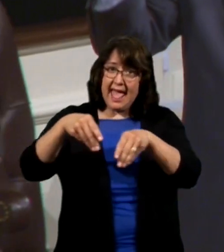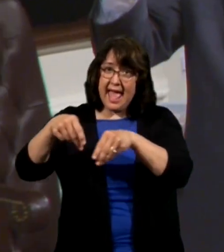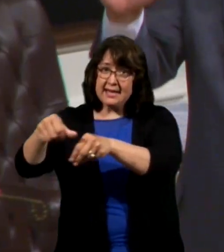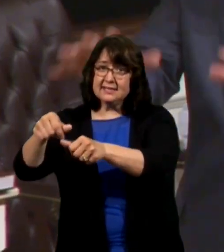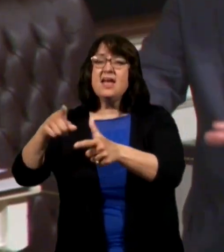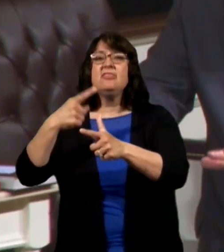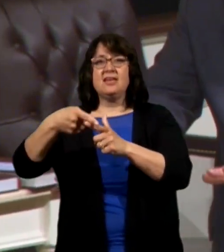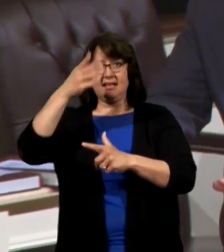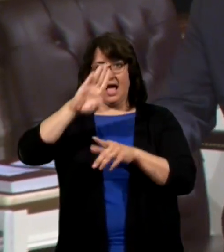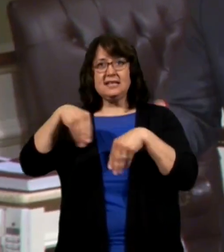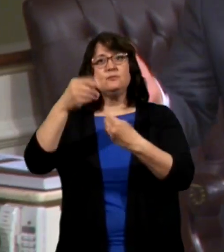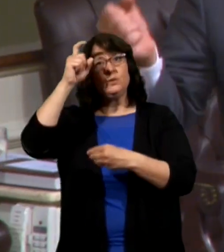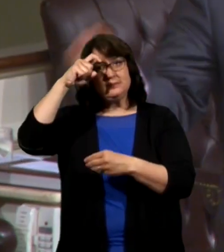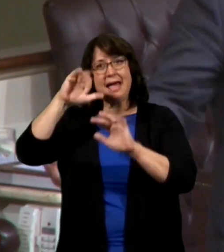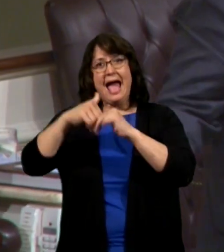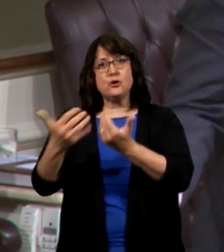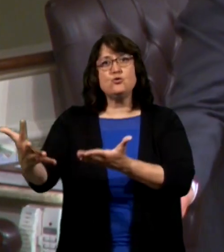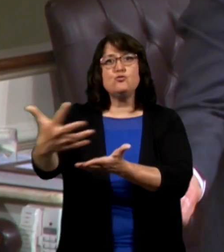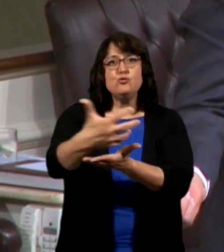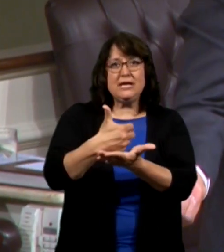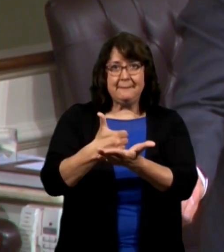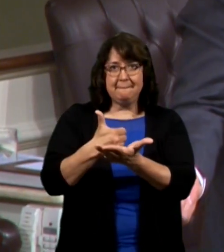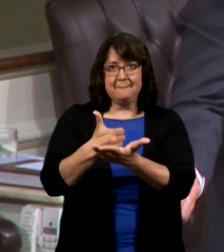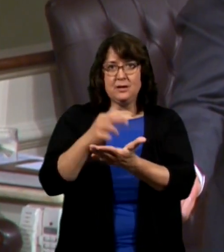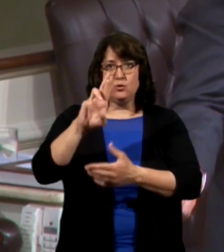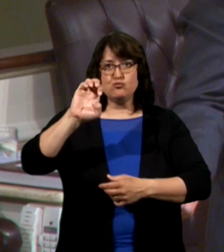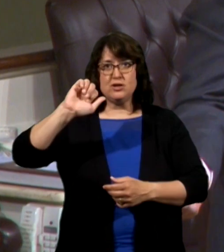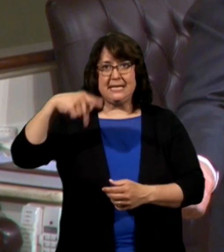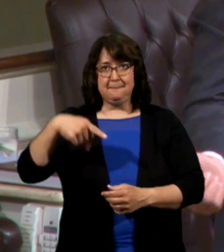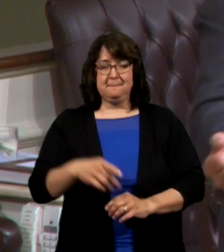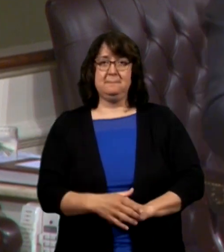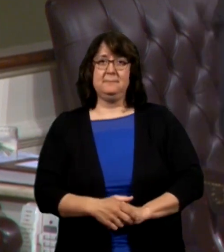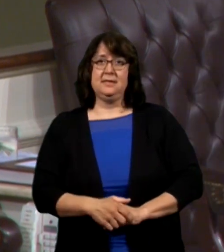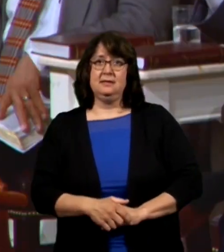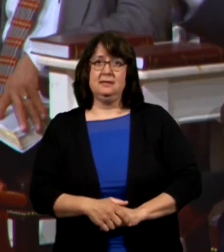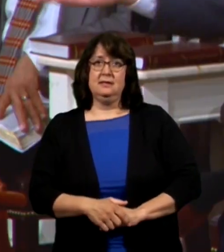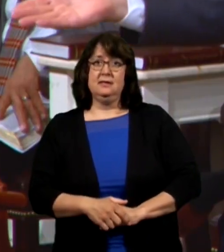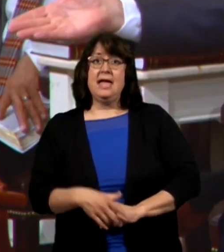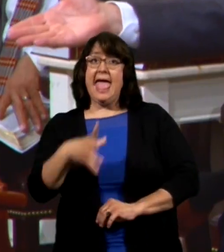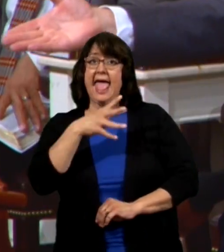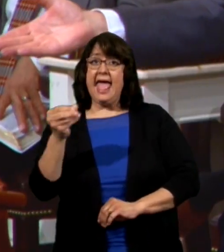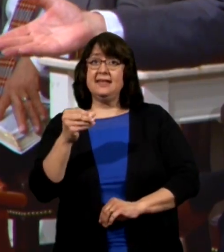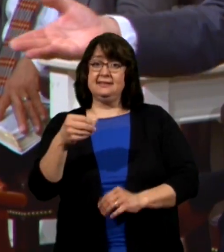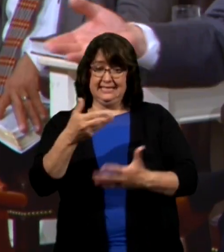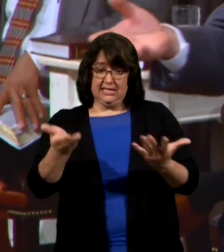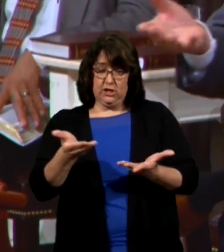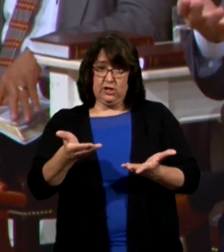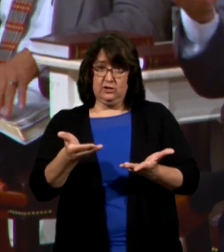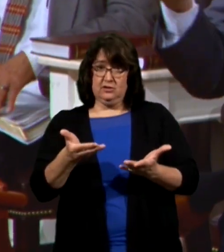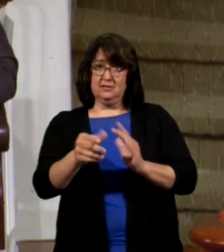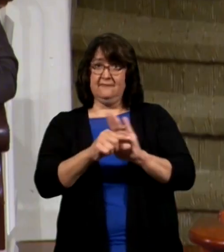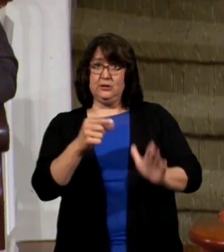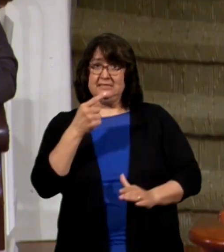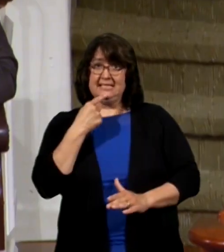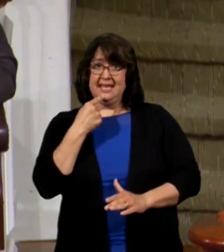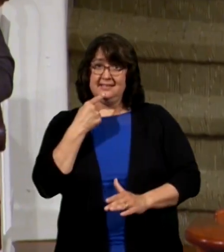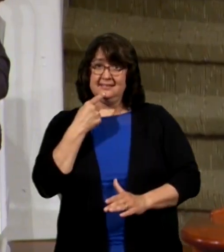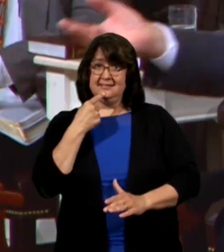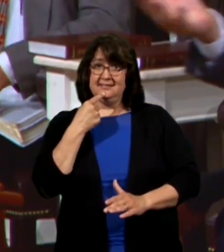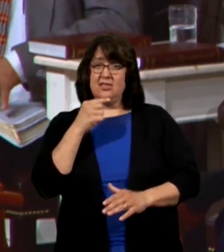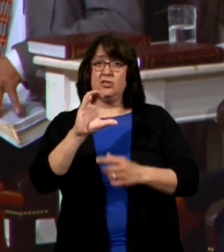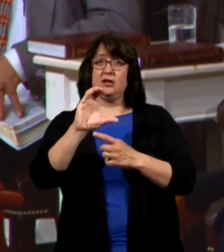God gives them discretion on how to reap and here it says the